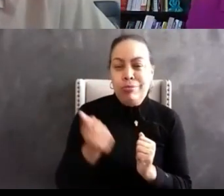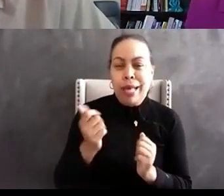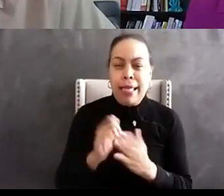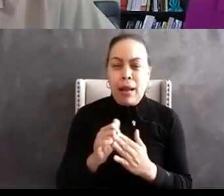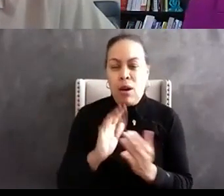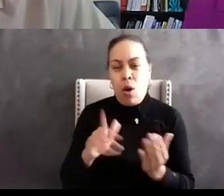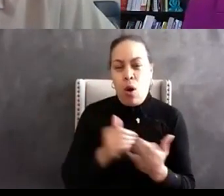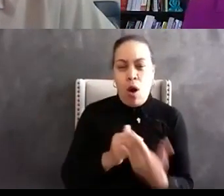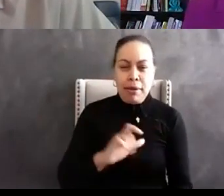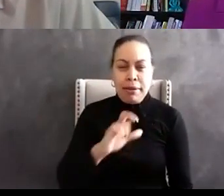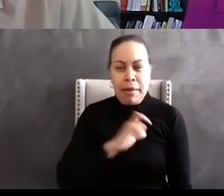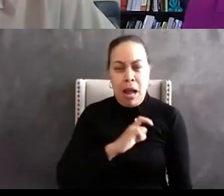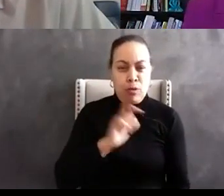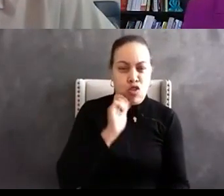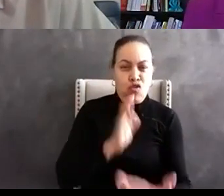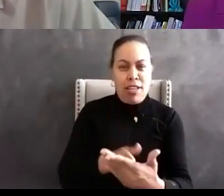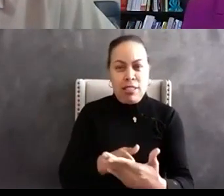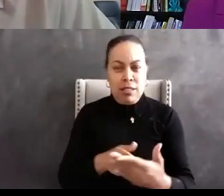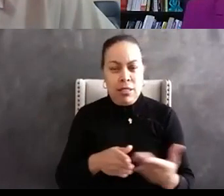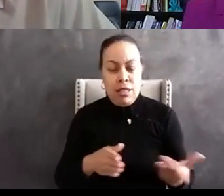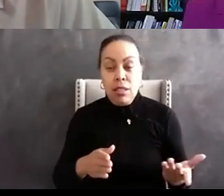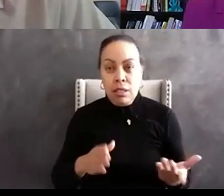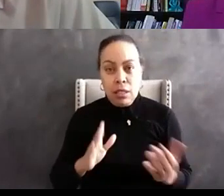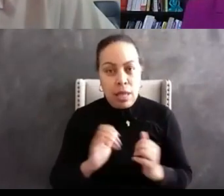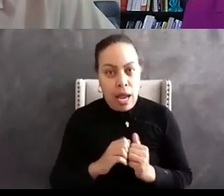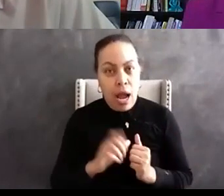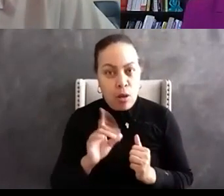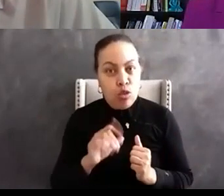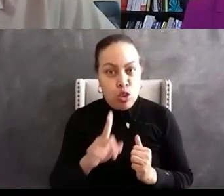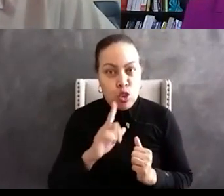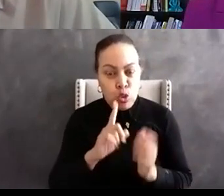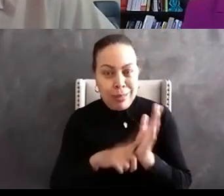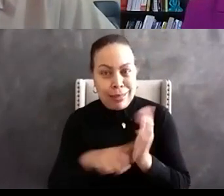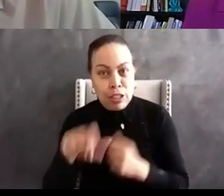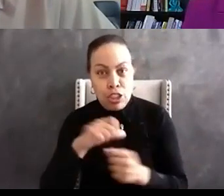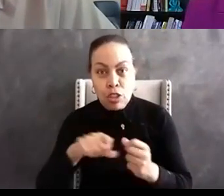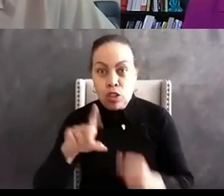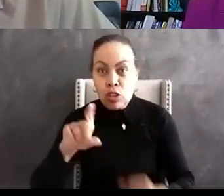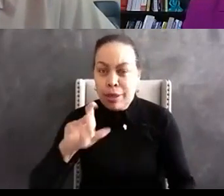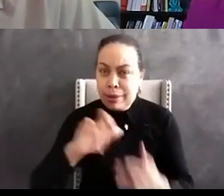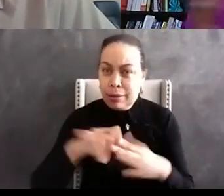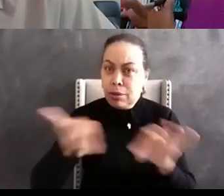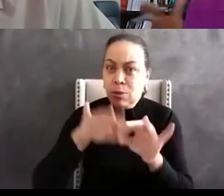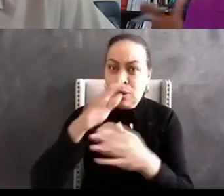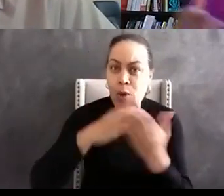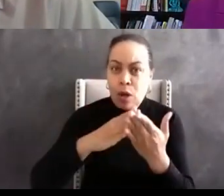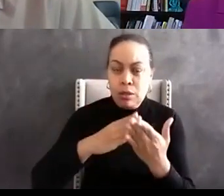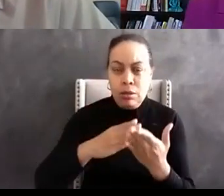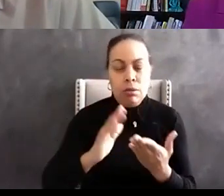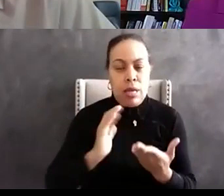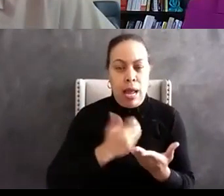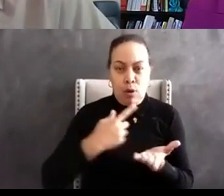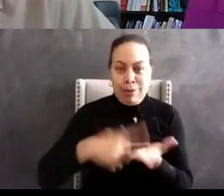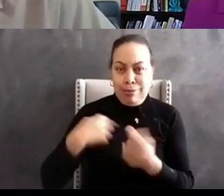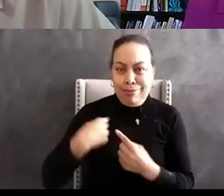are racist really is how we hold ourselves accountable and part of the big conversation that we've been having over the last three